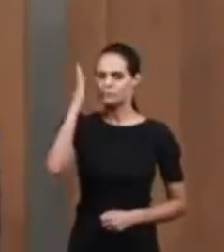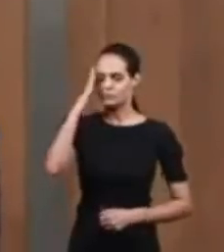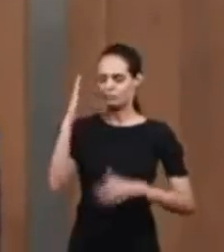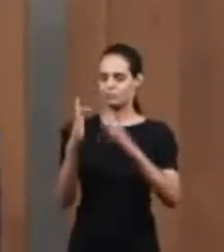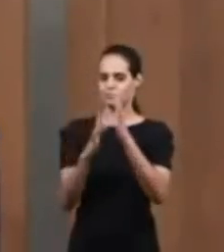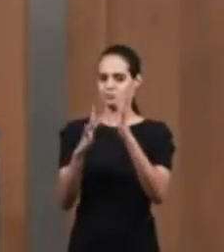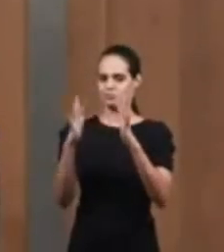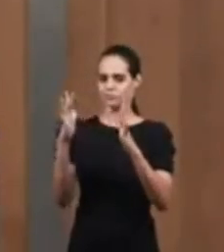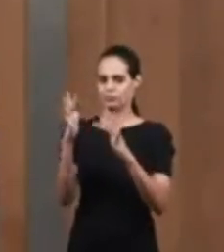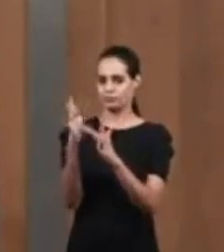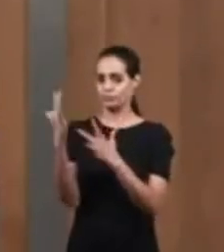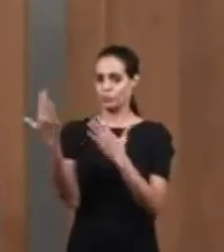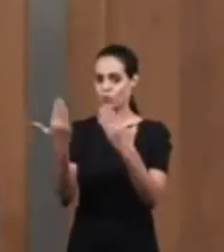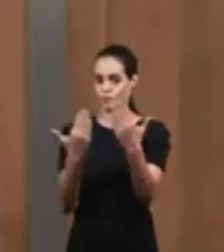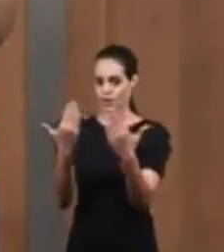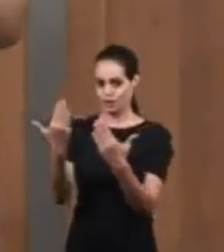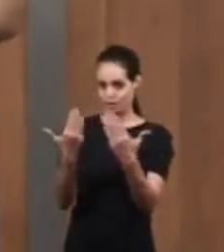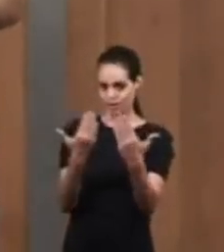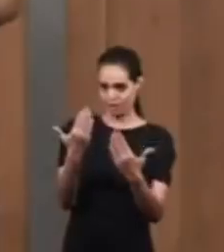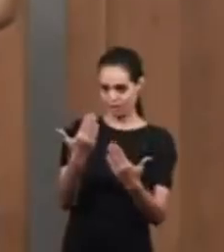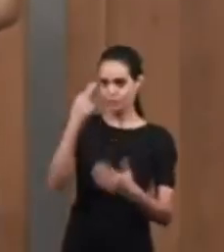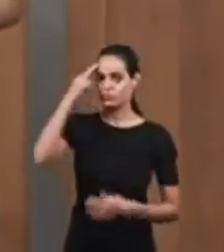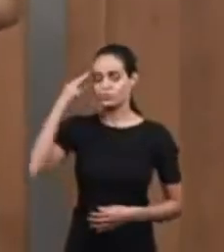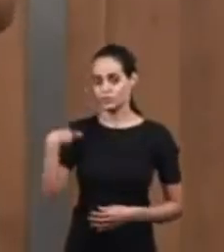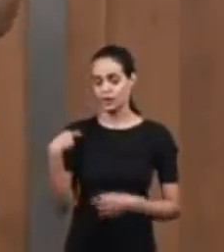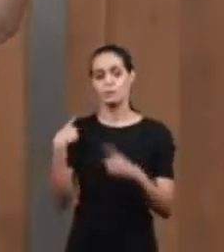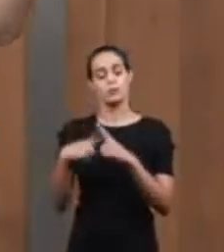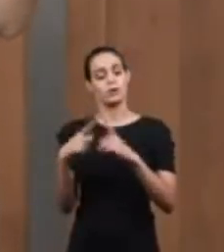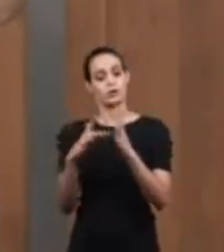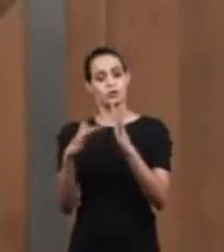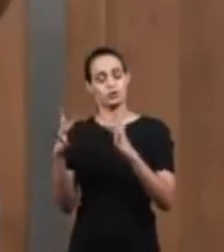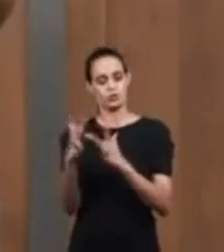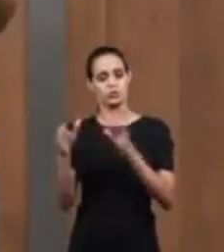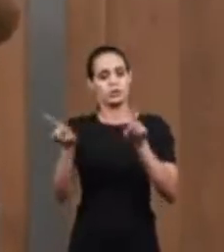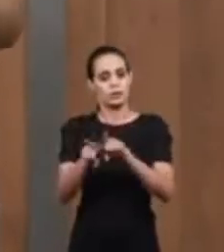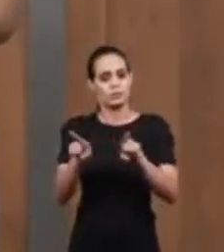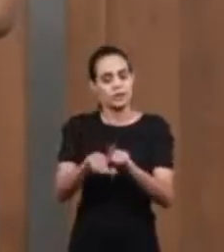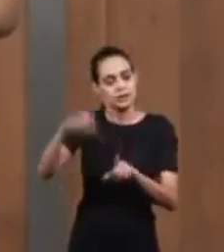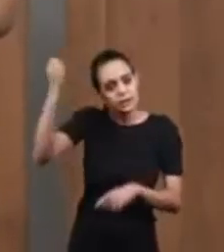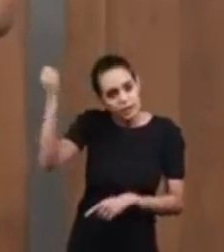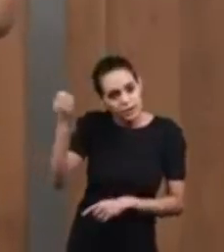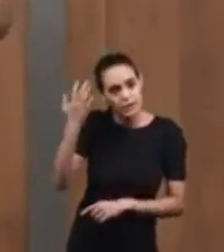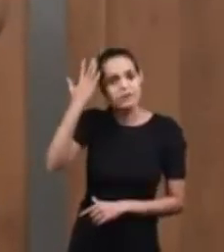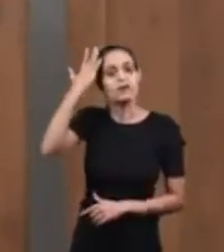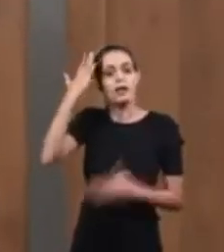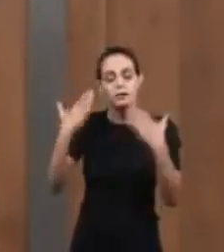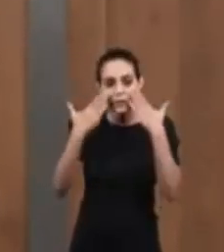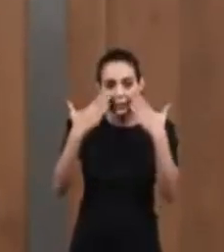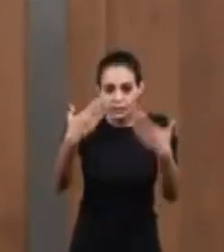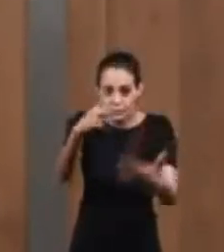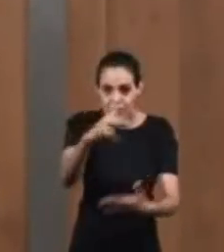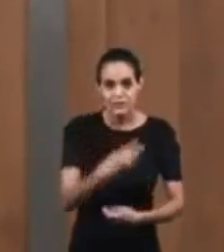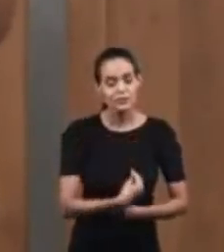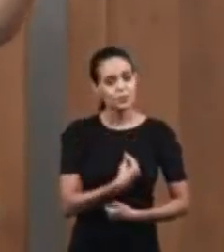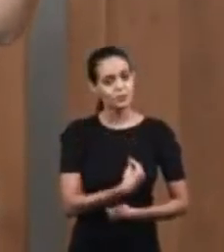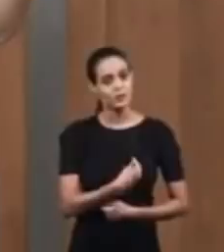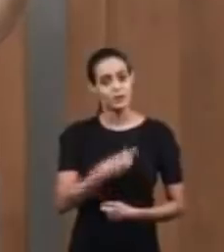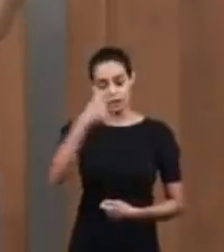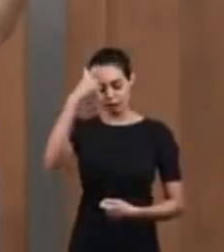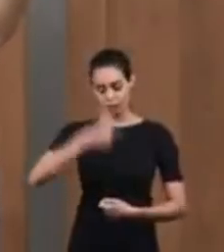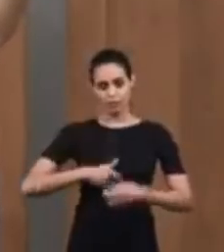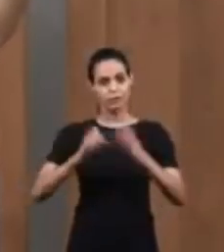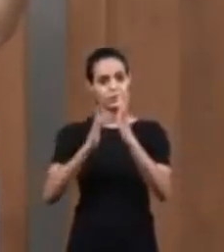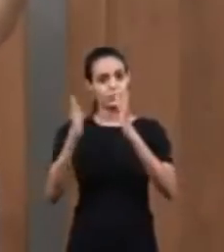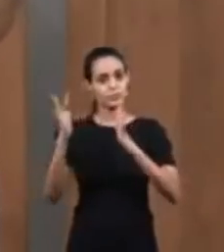Jesus Also wants to reveal himself to us Jesus is saying I am Jesus I want to